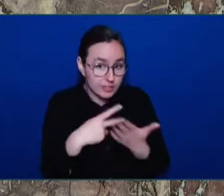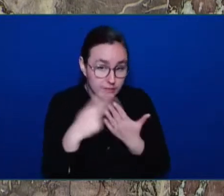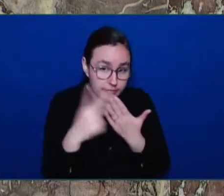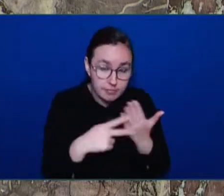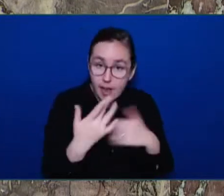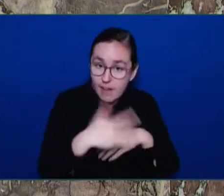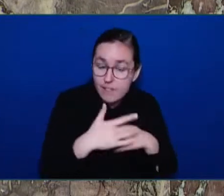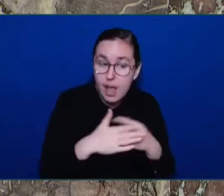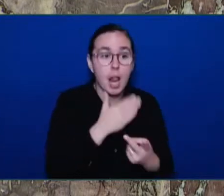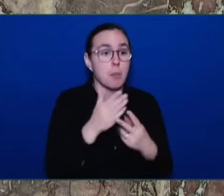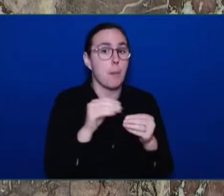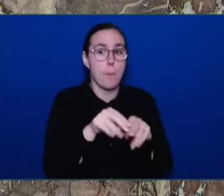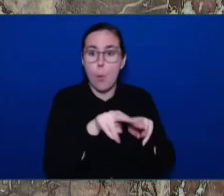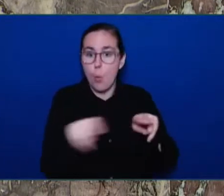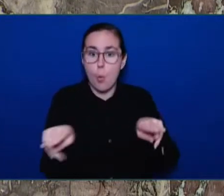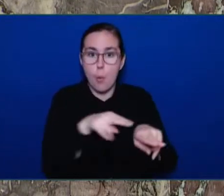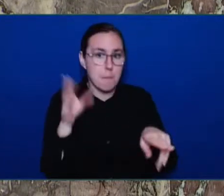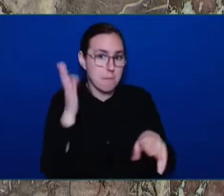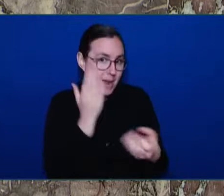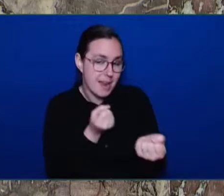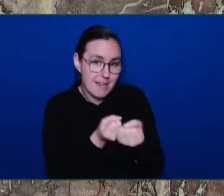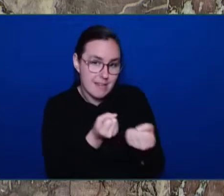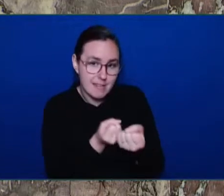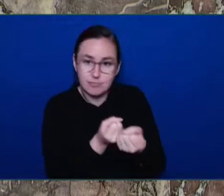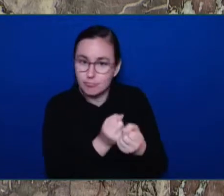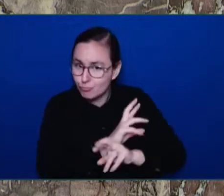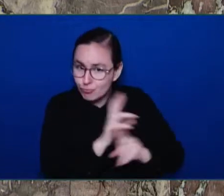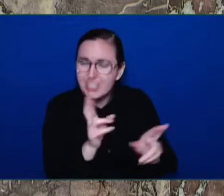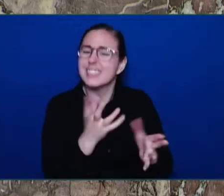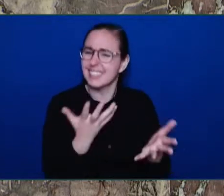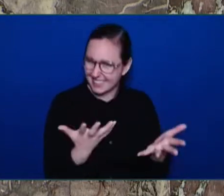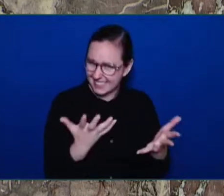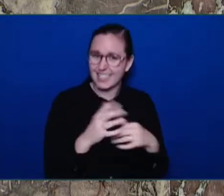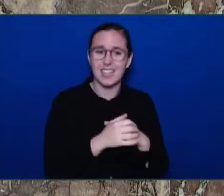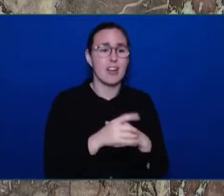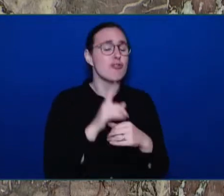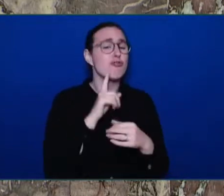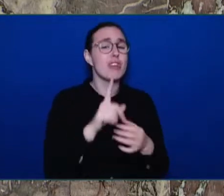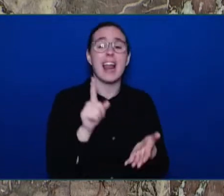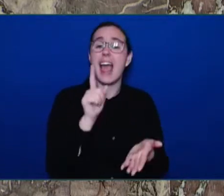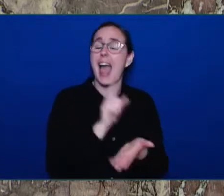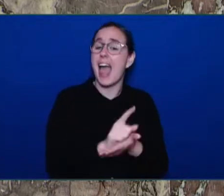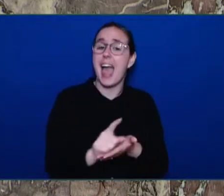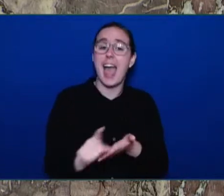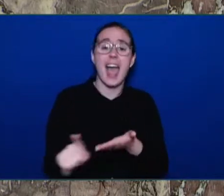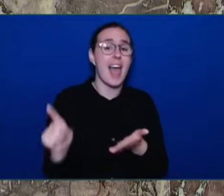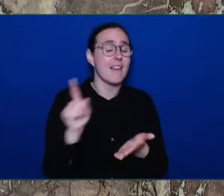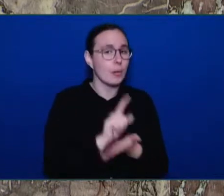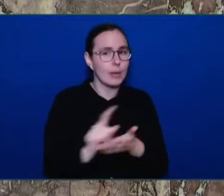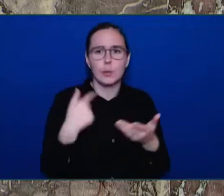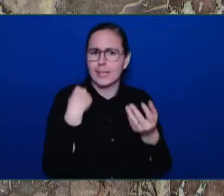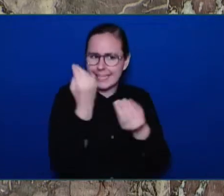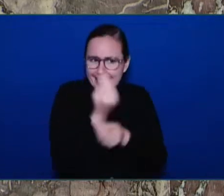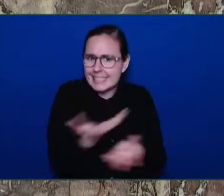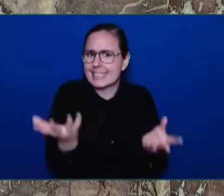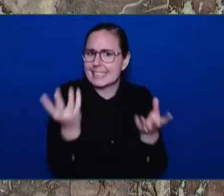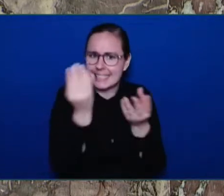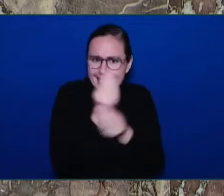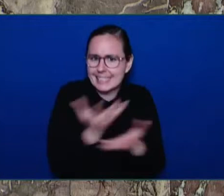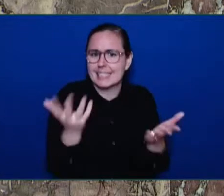week there are new announcements of new programs, and we continue to take advice from people on the front lines about how to